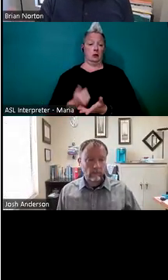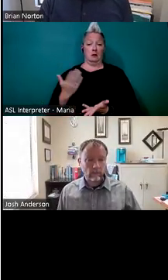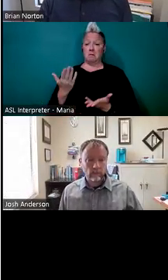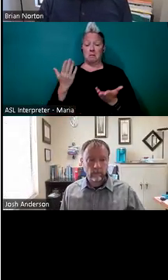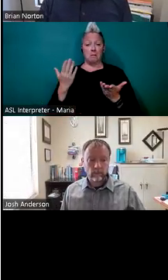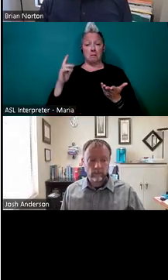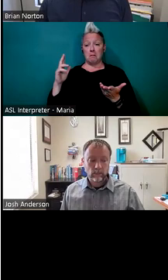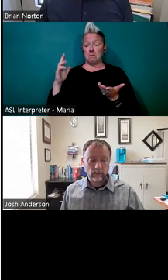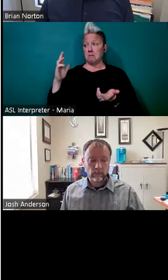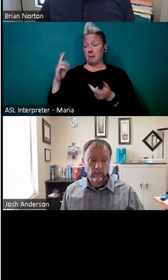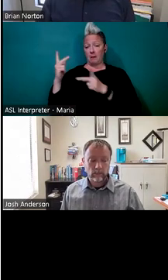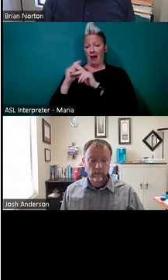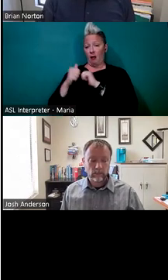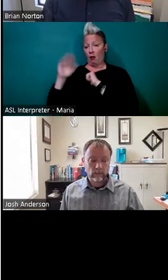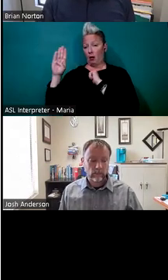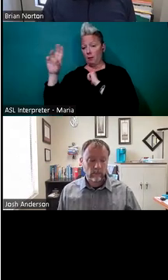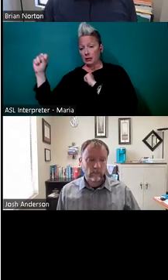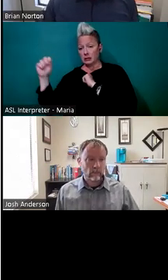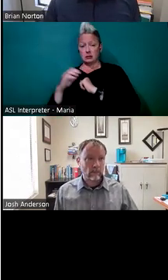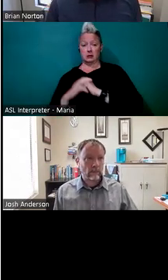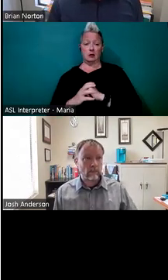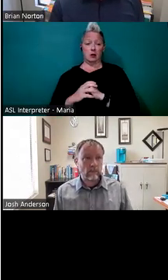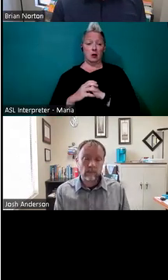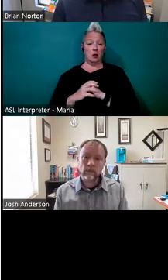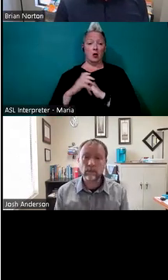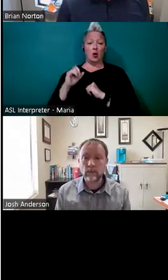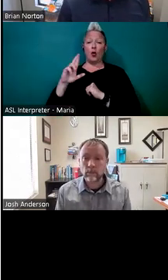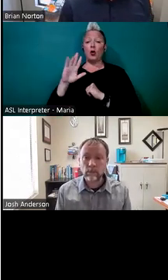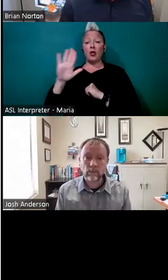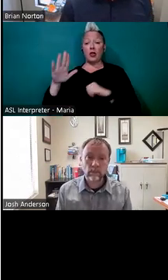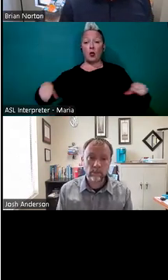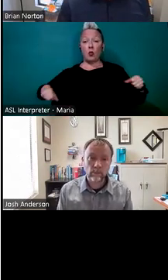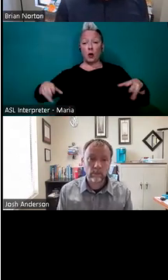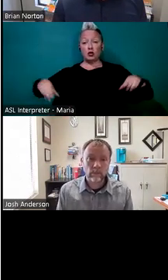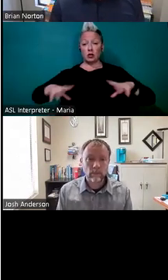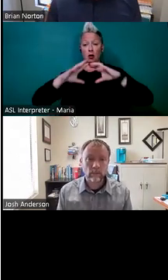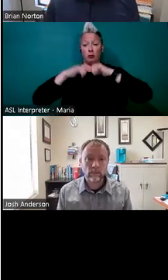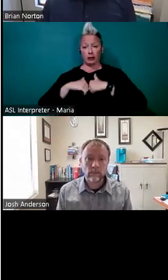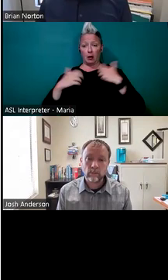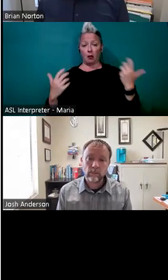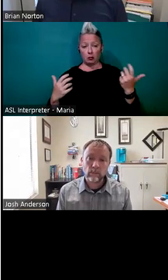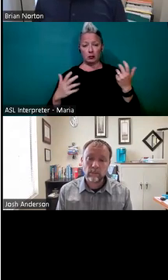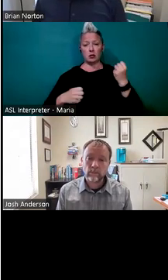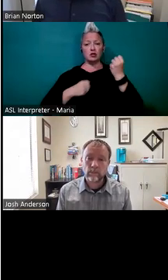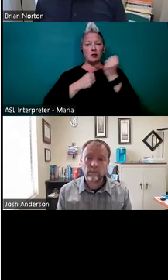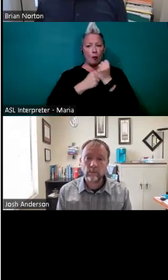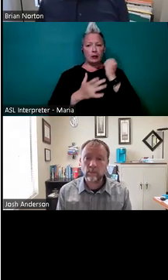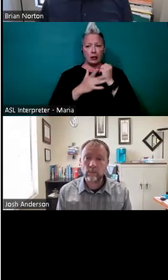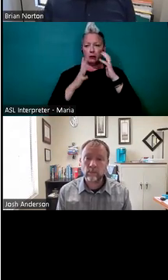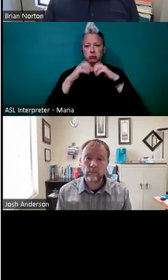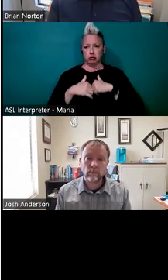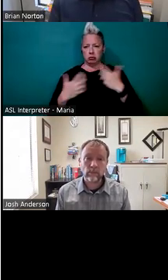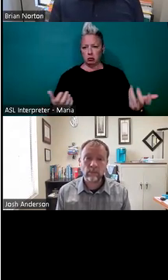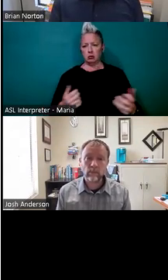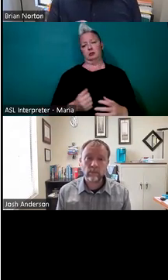place to the next. Um, and, or maybe it's their supporting tech stops working example for like wheelchairs and other types of things. And so,